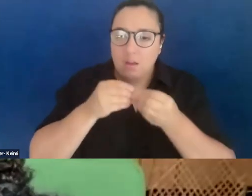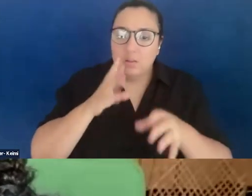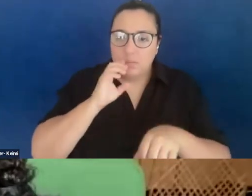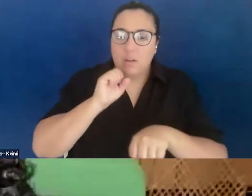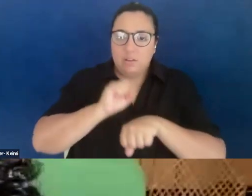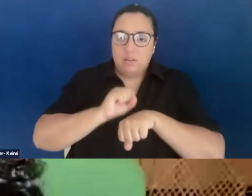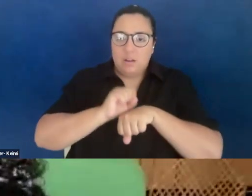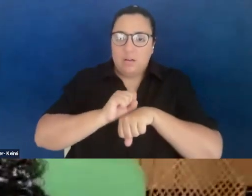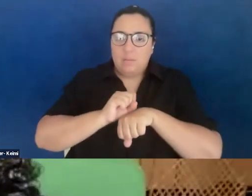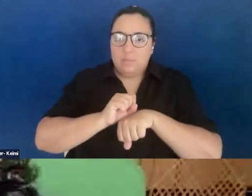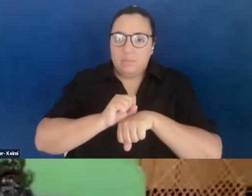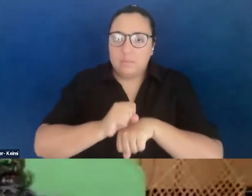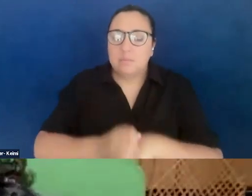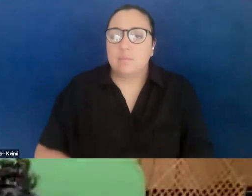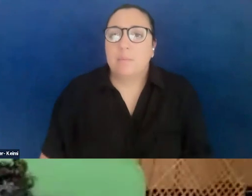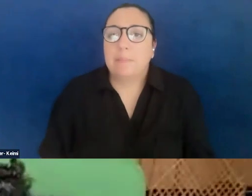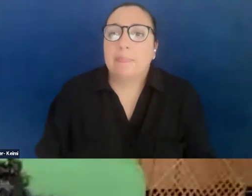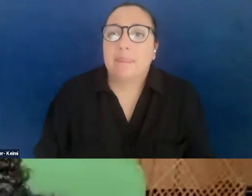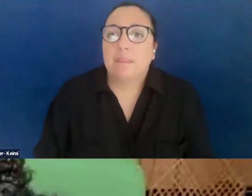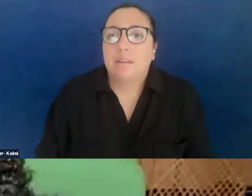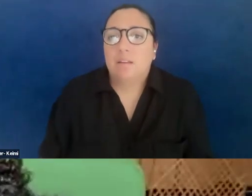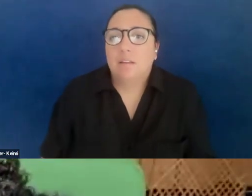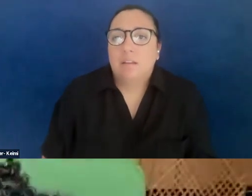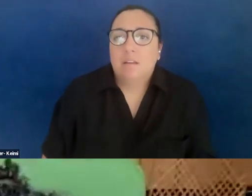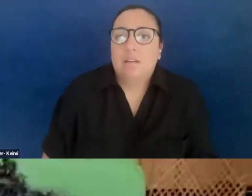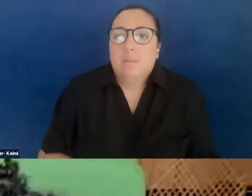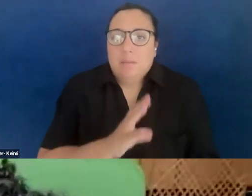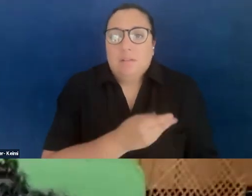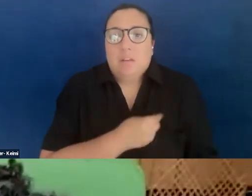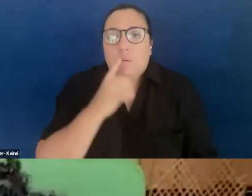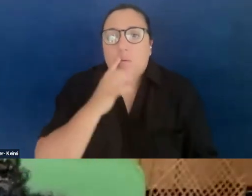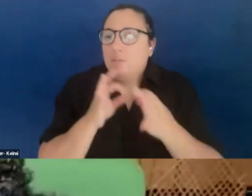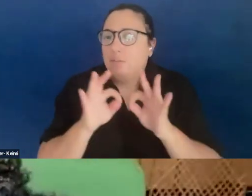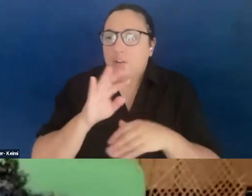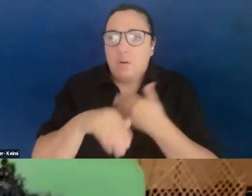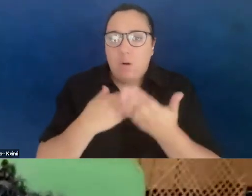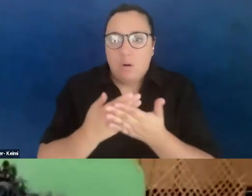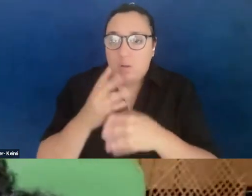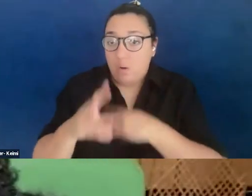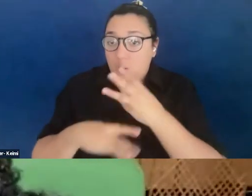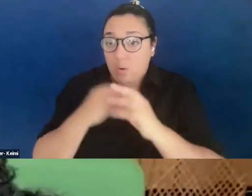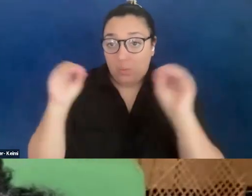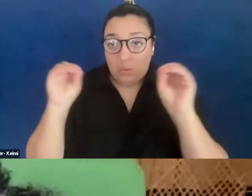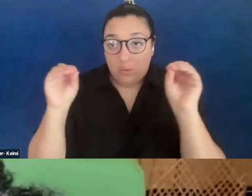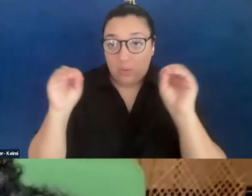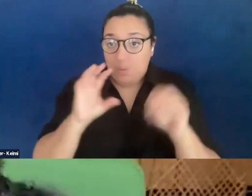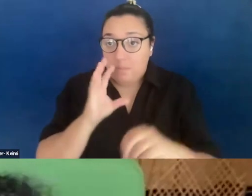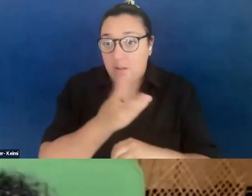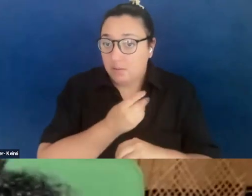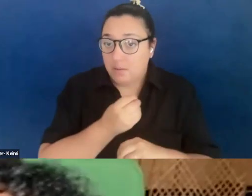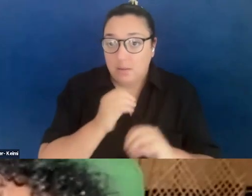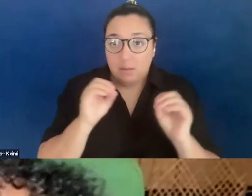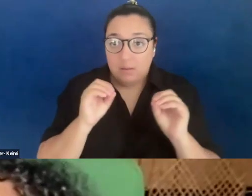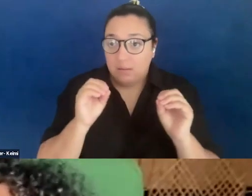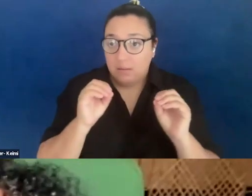crisis to the global wars for resources. Palestine will liberate us all. A world without Palestine does not exist. We are all Palestinians. Long